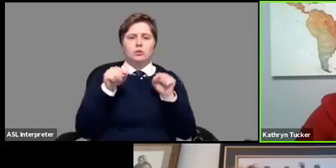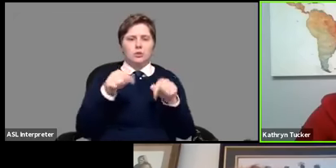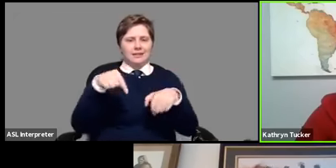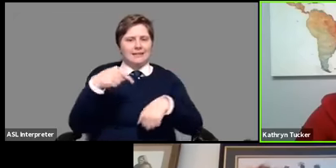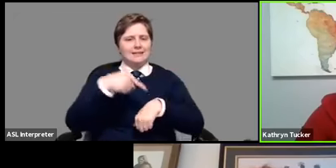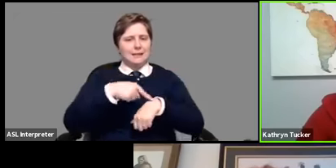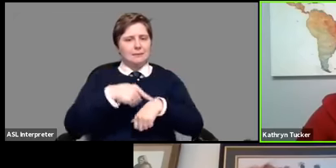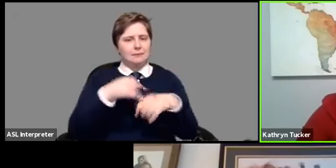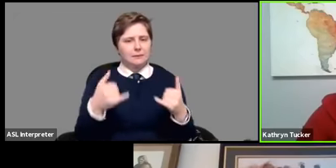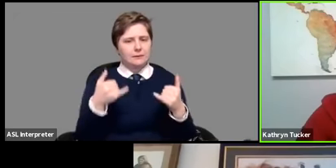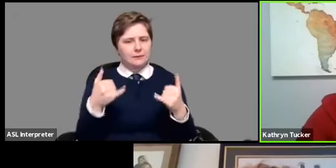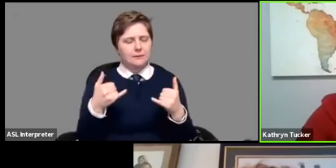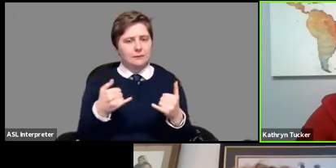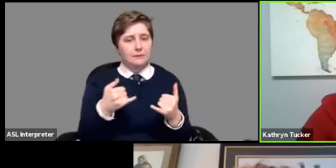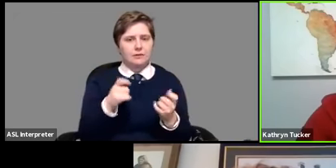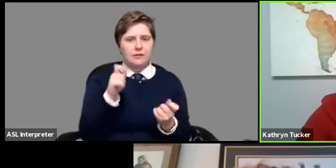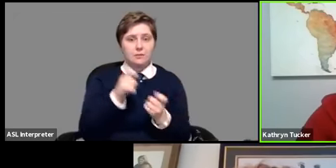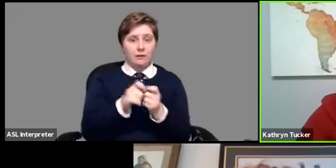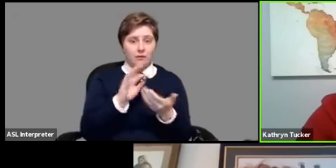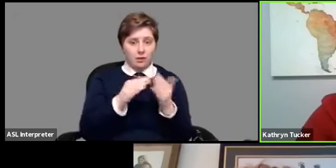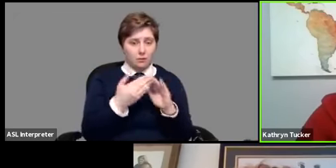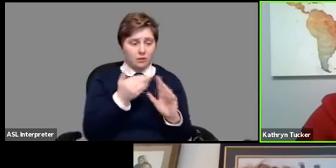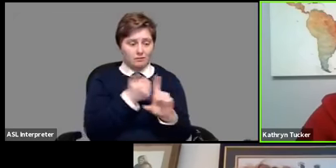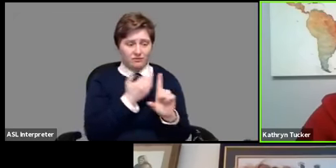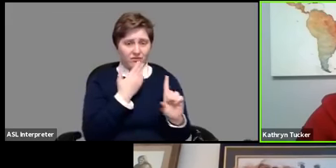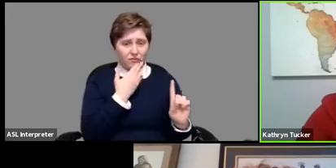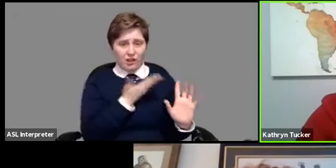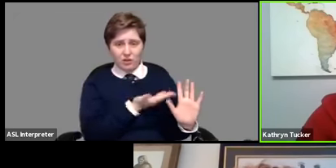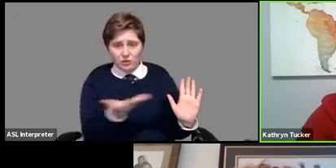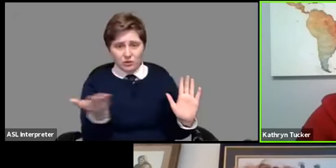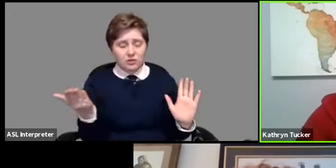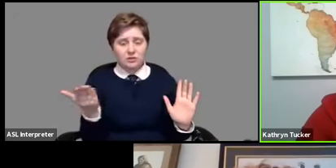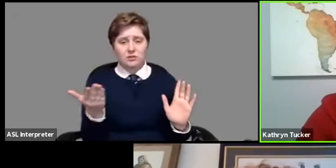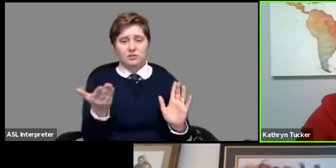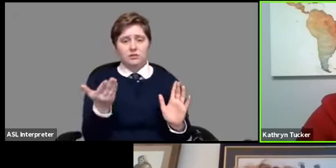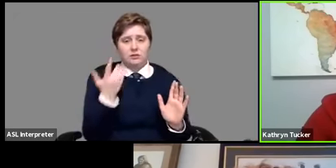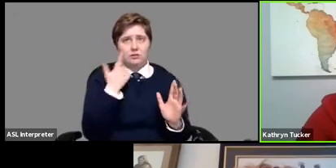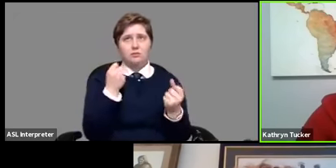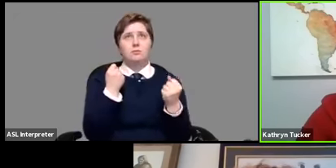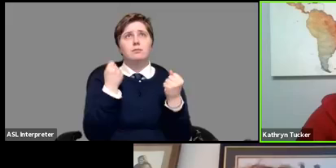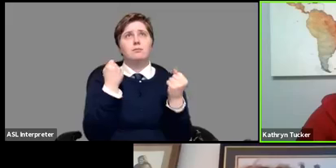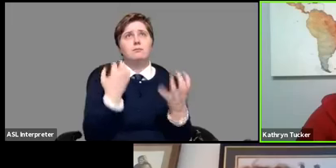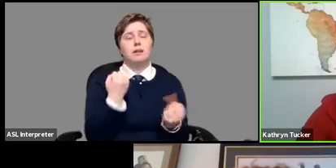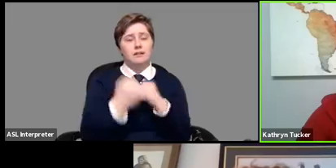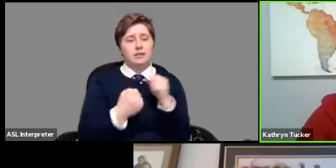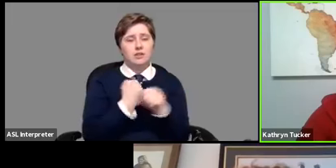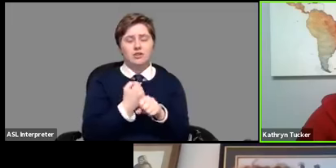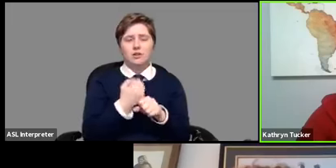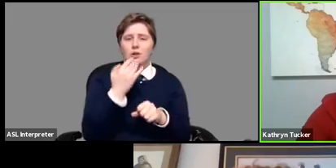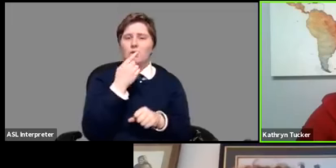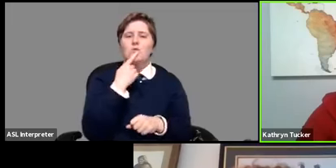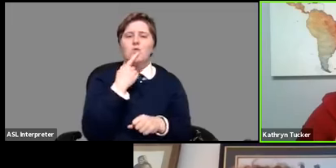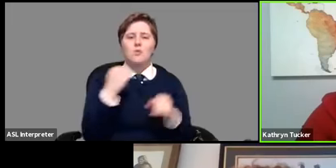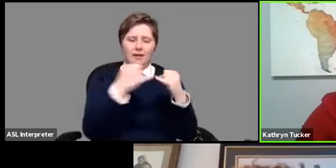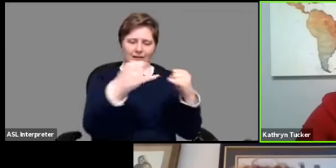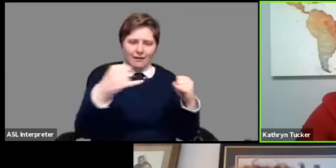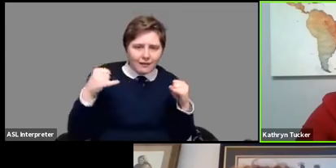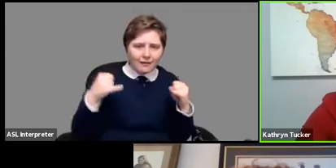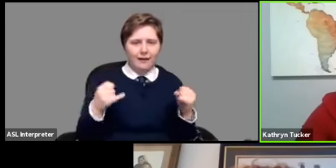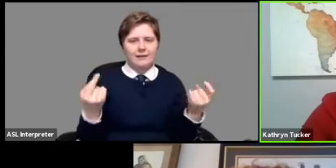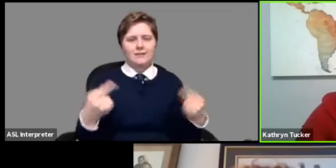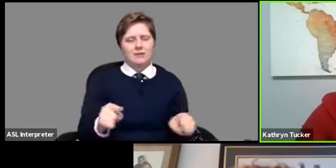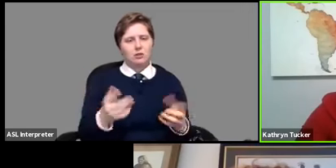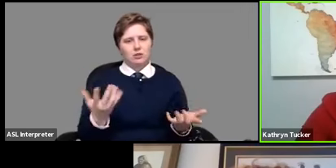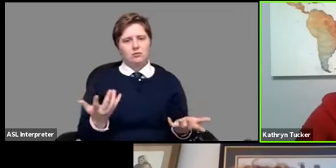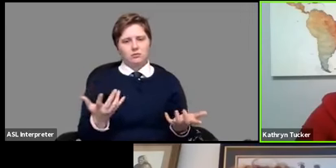um particularly in communities of color you know for decades um redlining has occurred and when